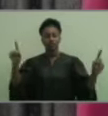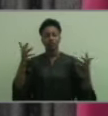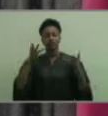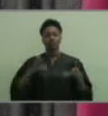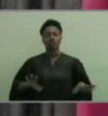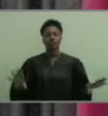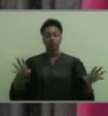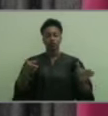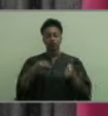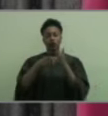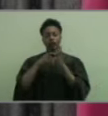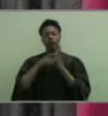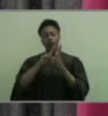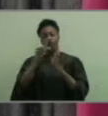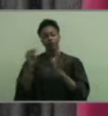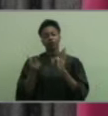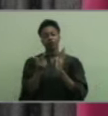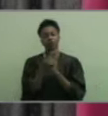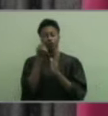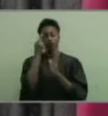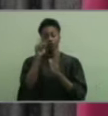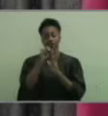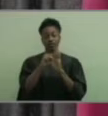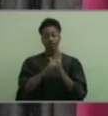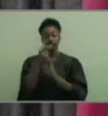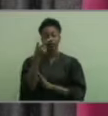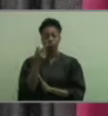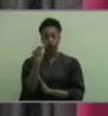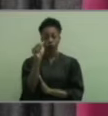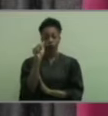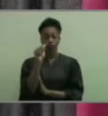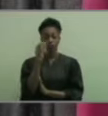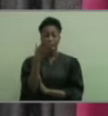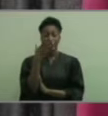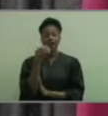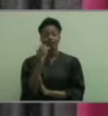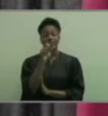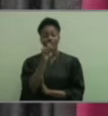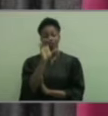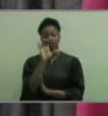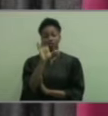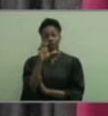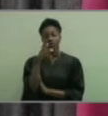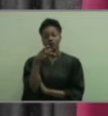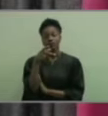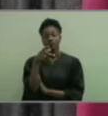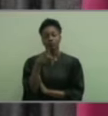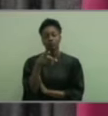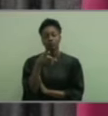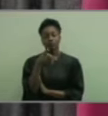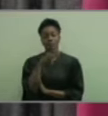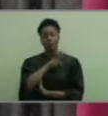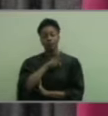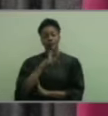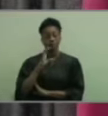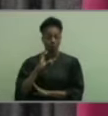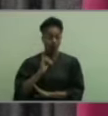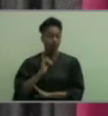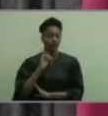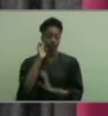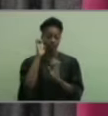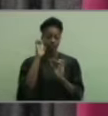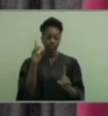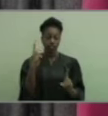the requirements for graduation, for the state of Georgia and the Savannah Chatham County Board of Education